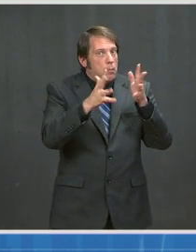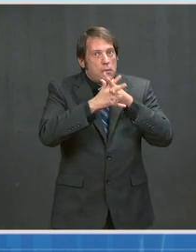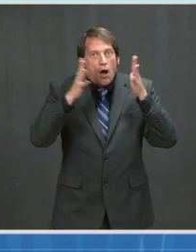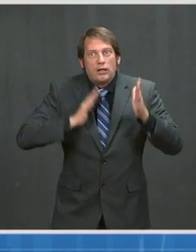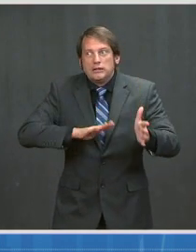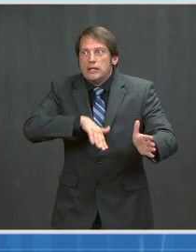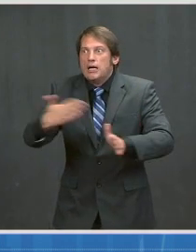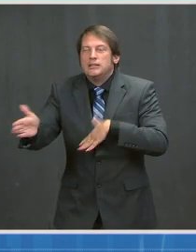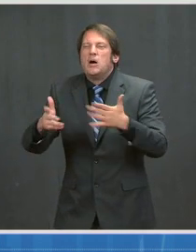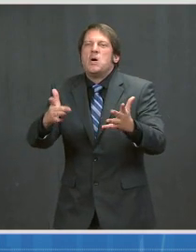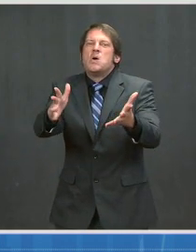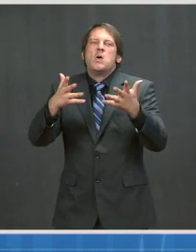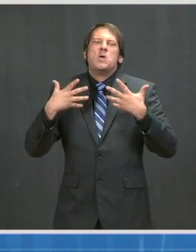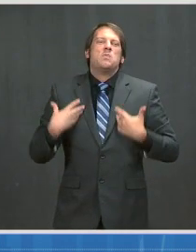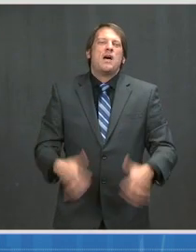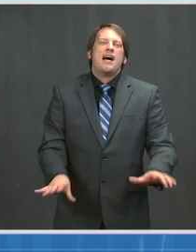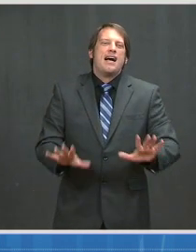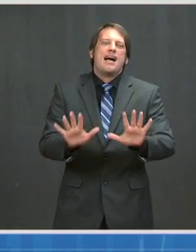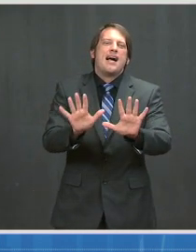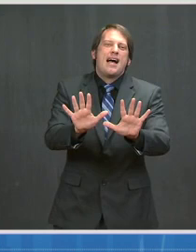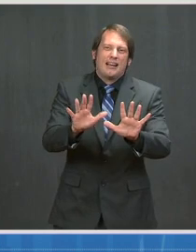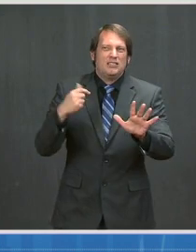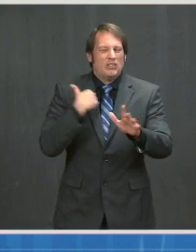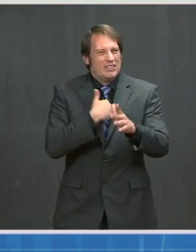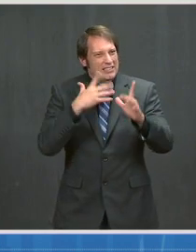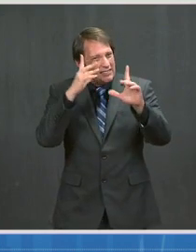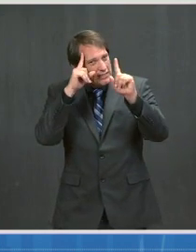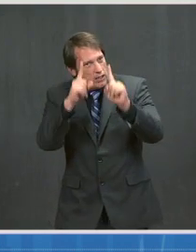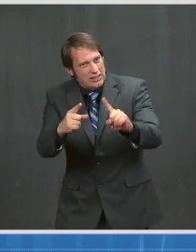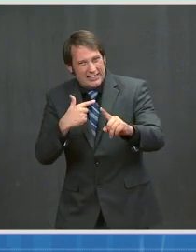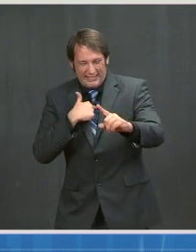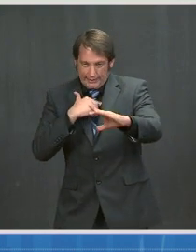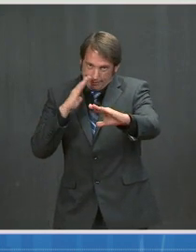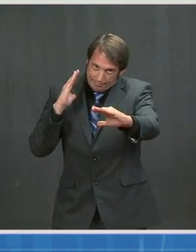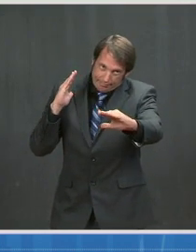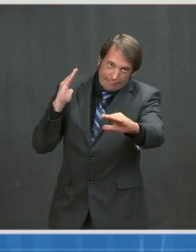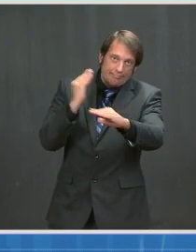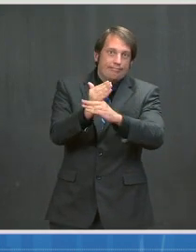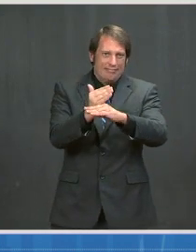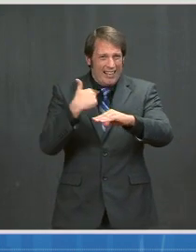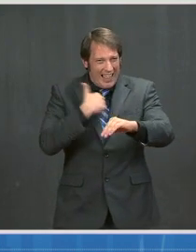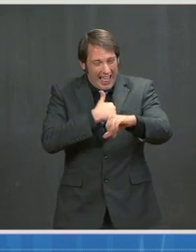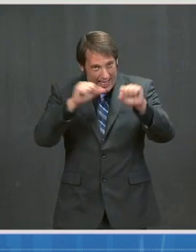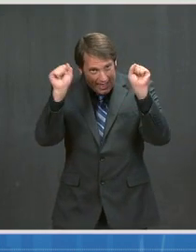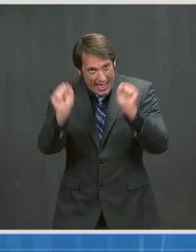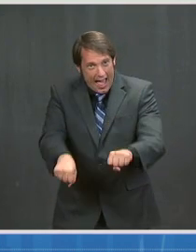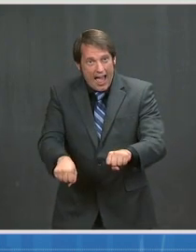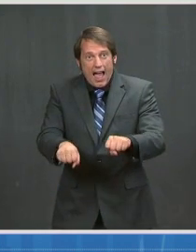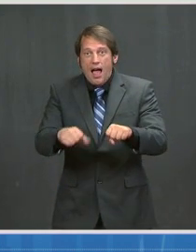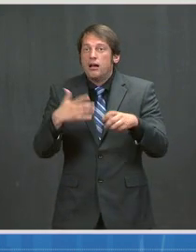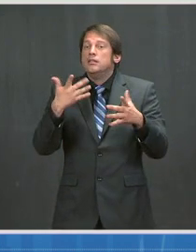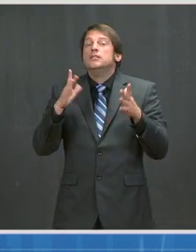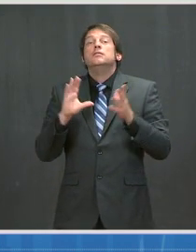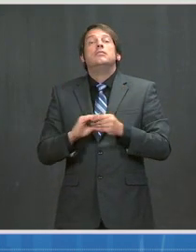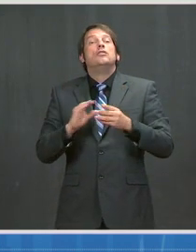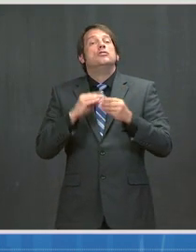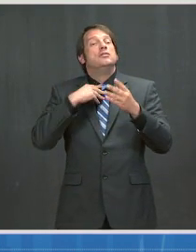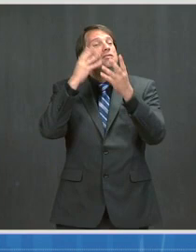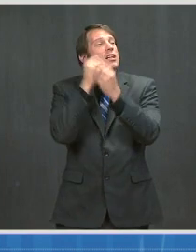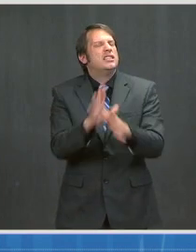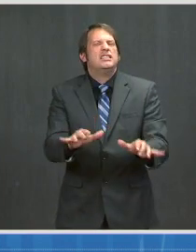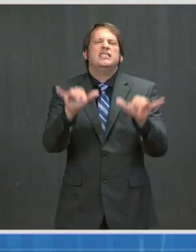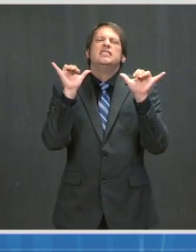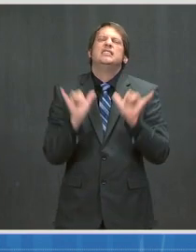Each of us can act to prevent this. Our message remains the same as it's been all the way through. Do